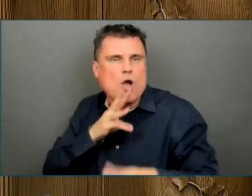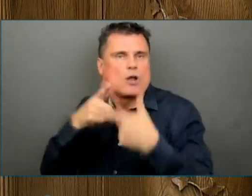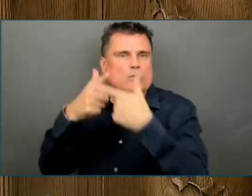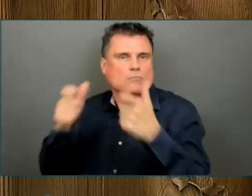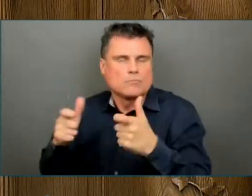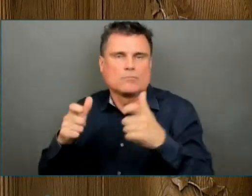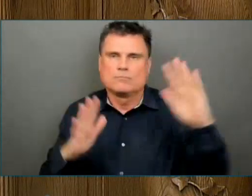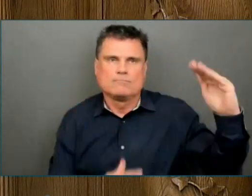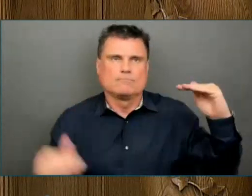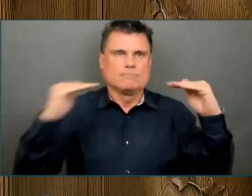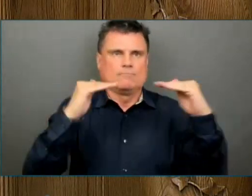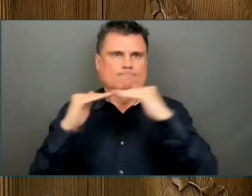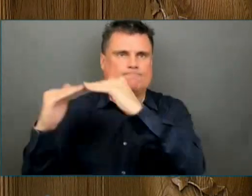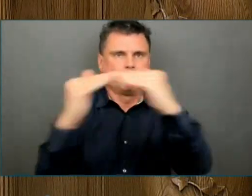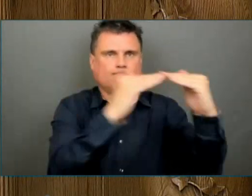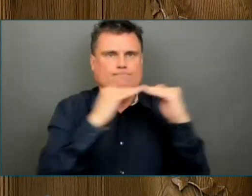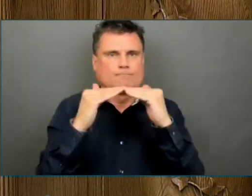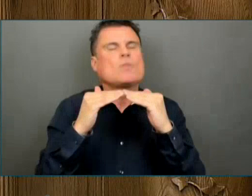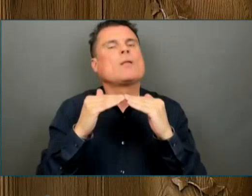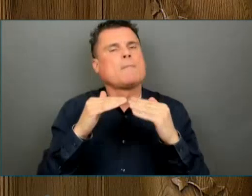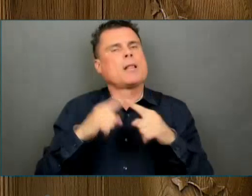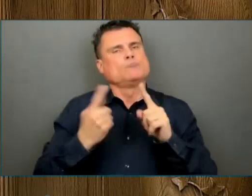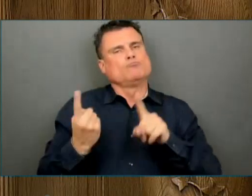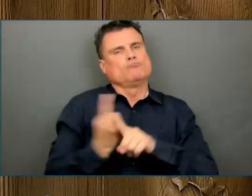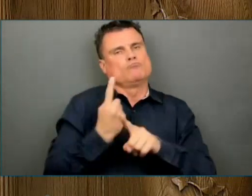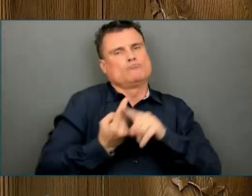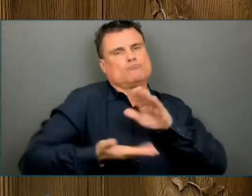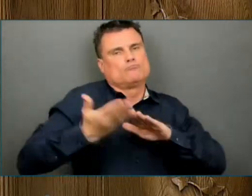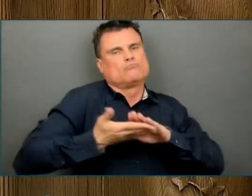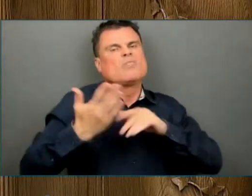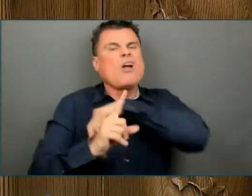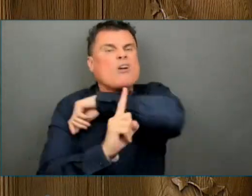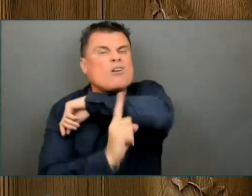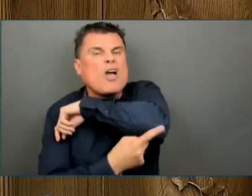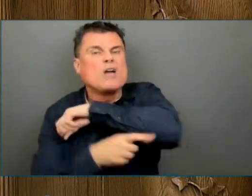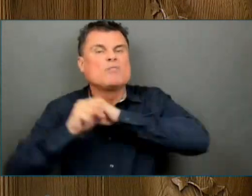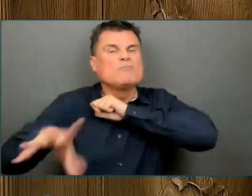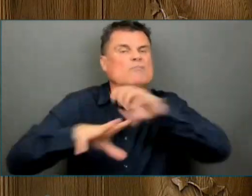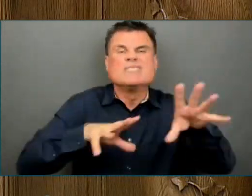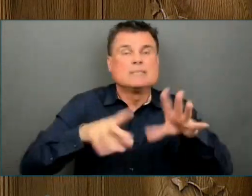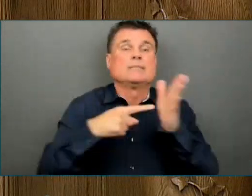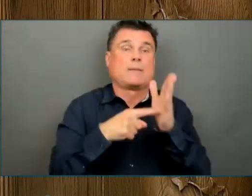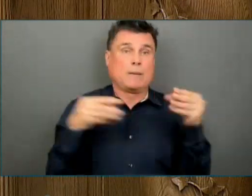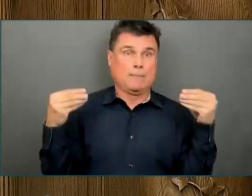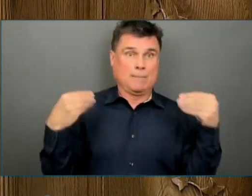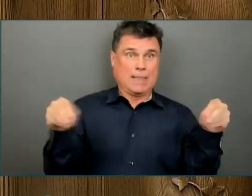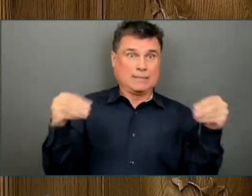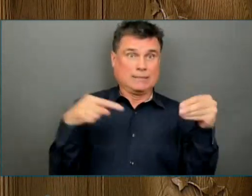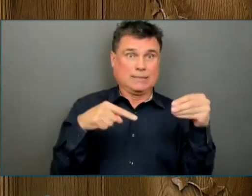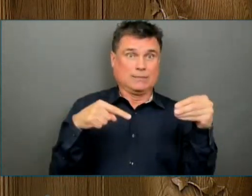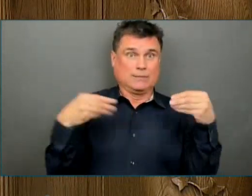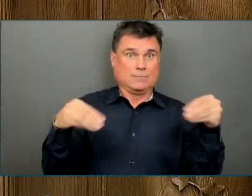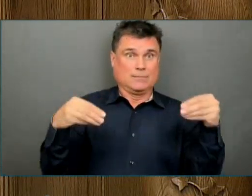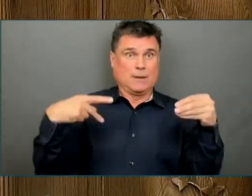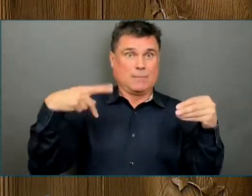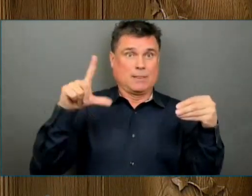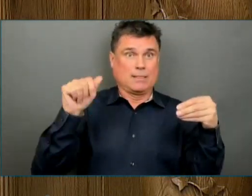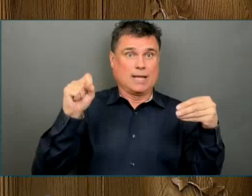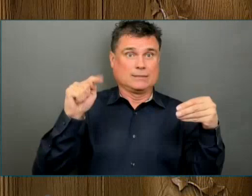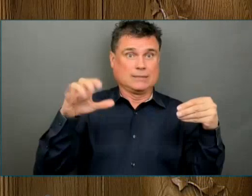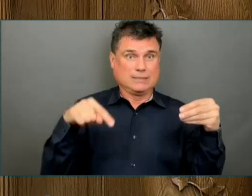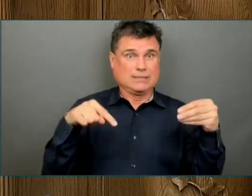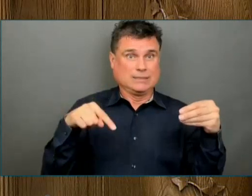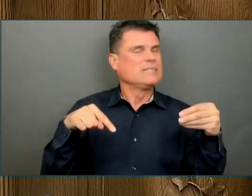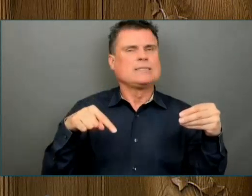particularly of plastics. These actions will build on the progress we have made already, like removing over